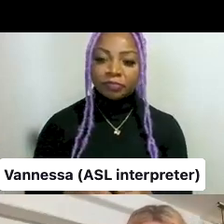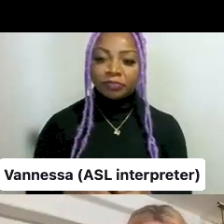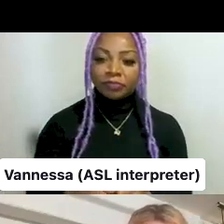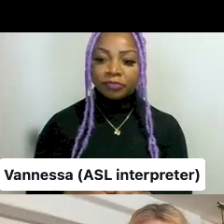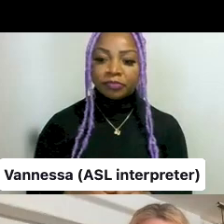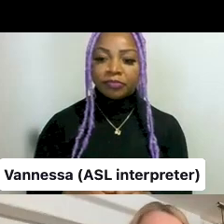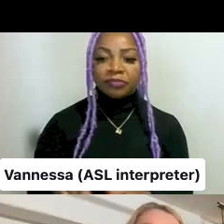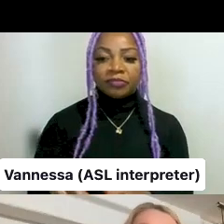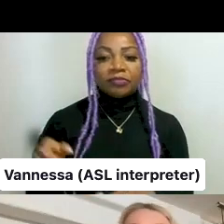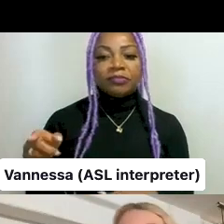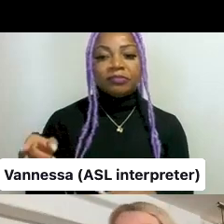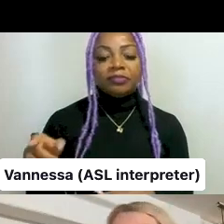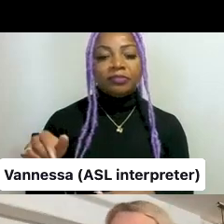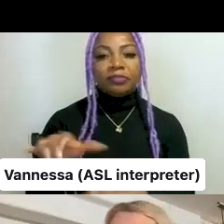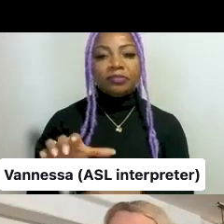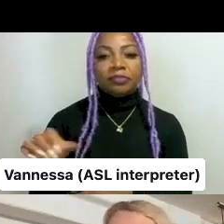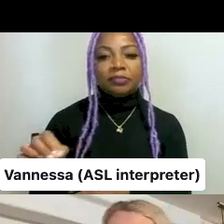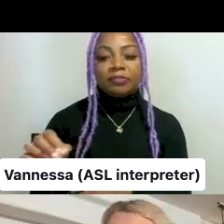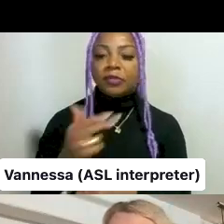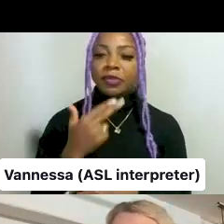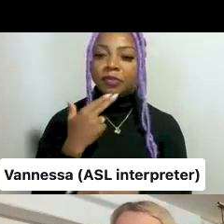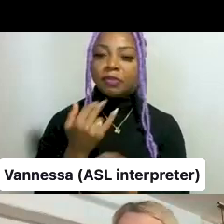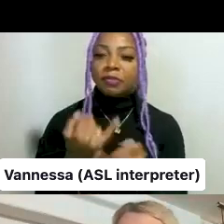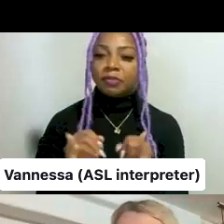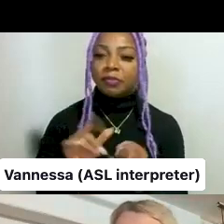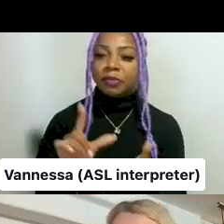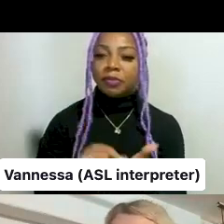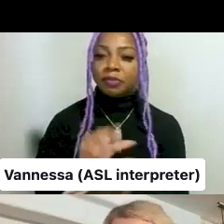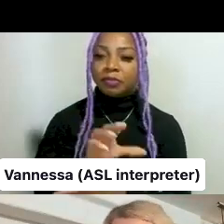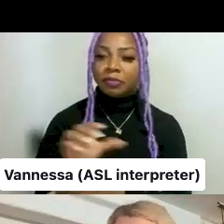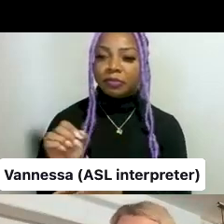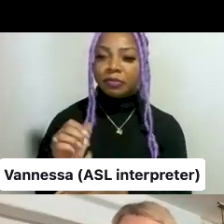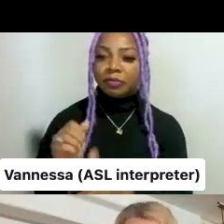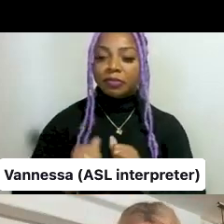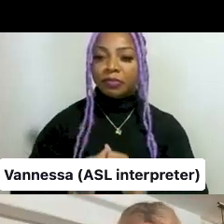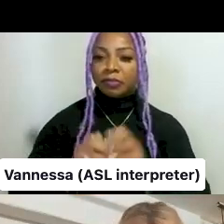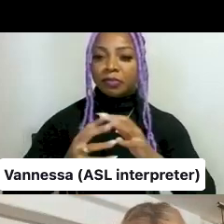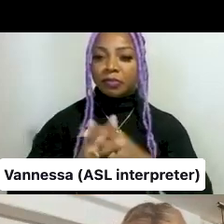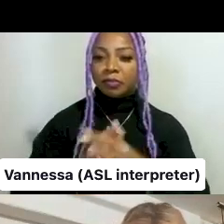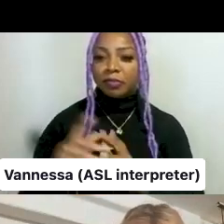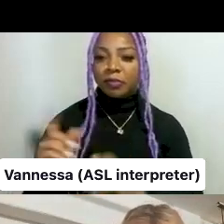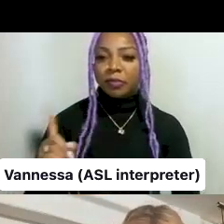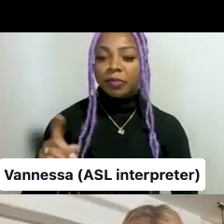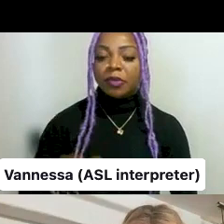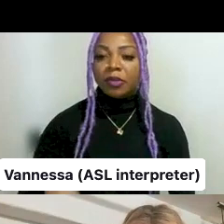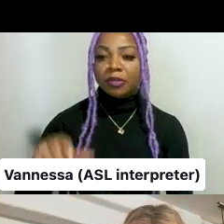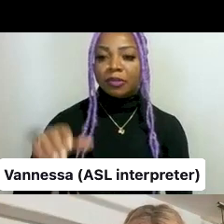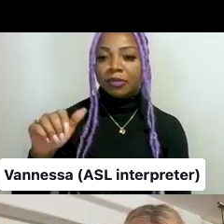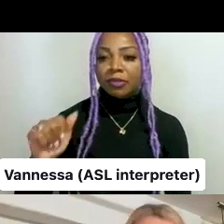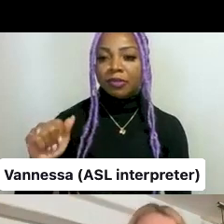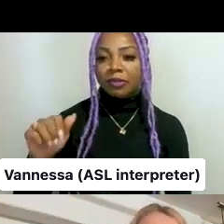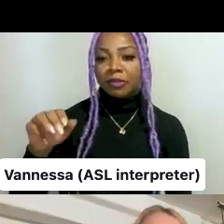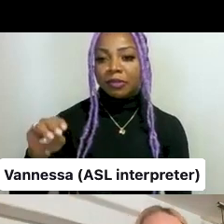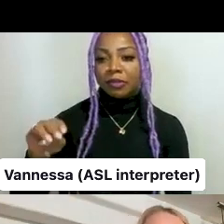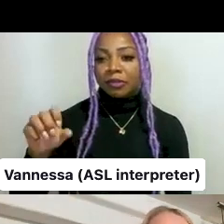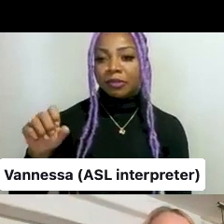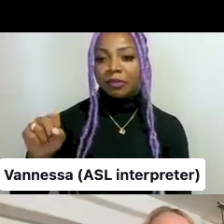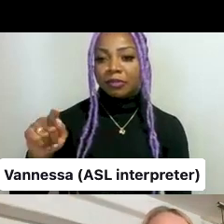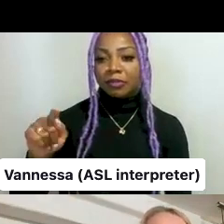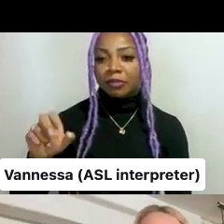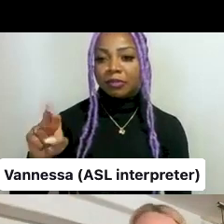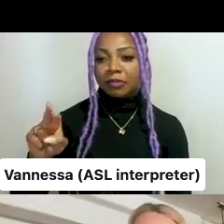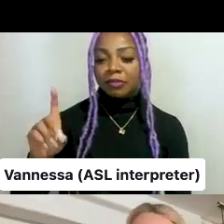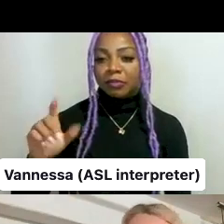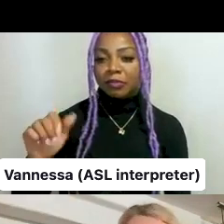is a small independent publishing house located in Amsterdam in the Netherlands. And it was started